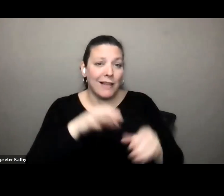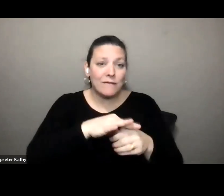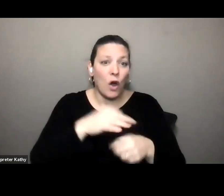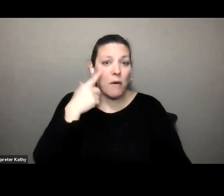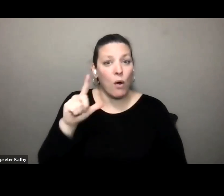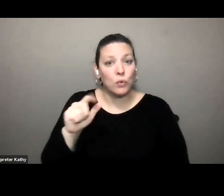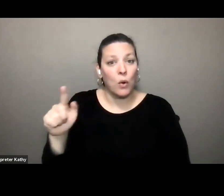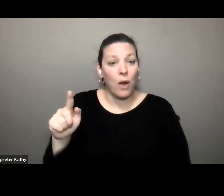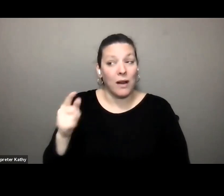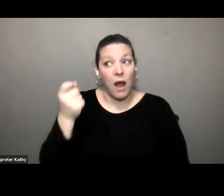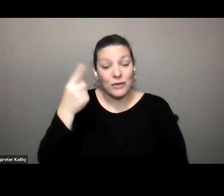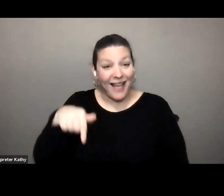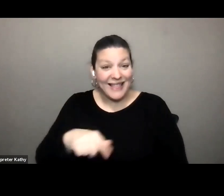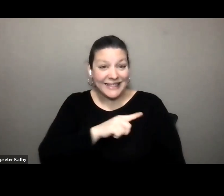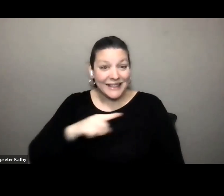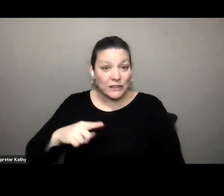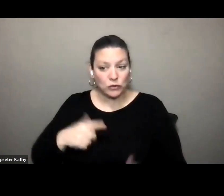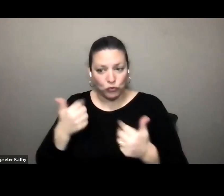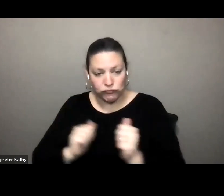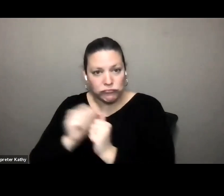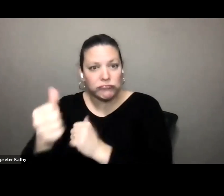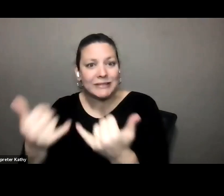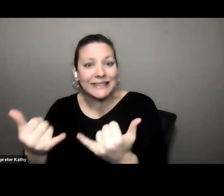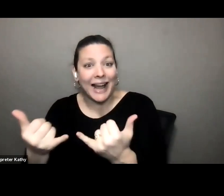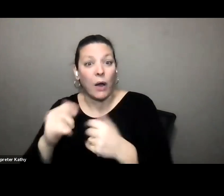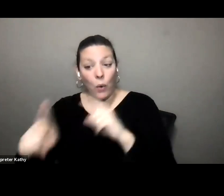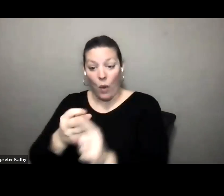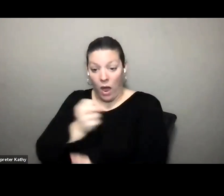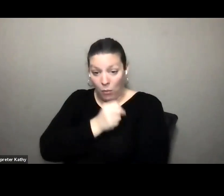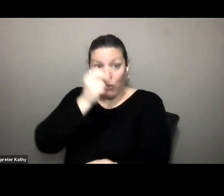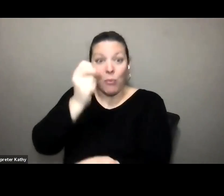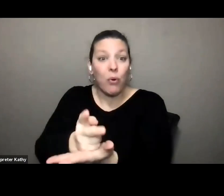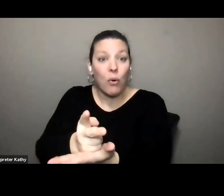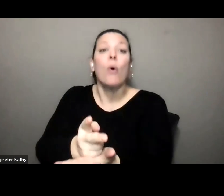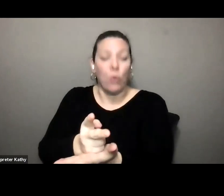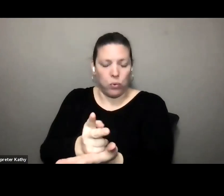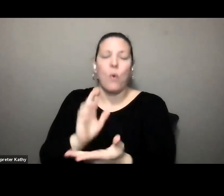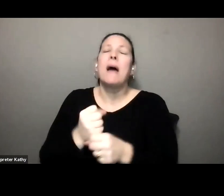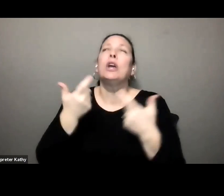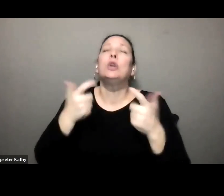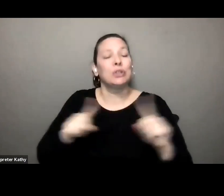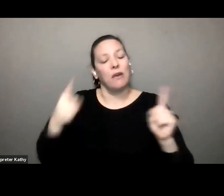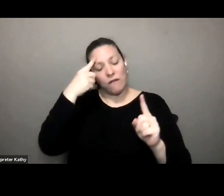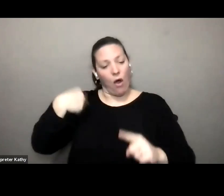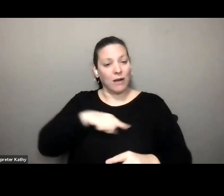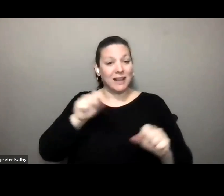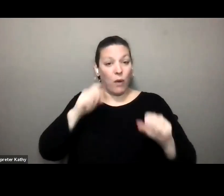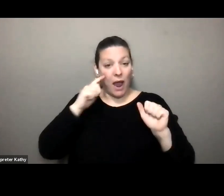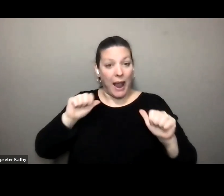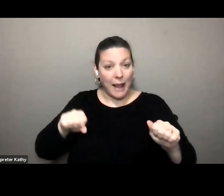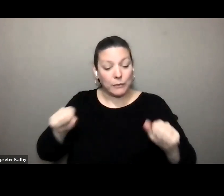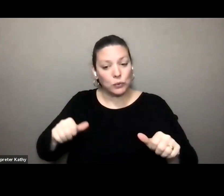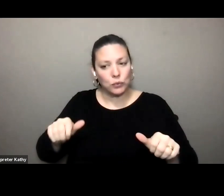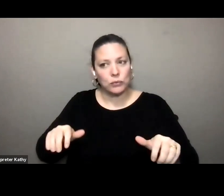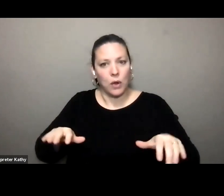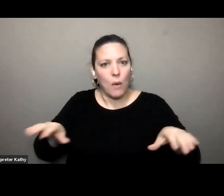legislation is happening right now and when it does get approved is really going to make a big difference for us on whether or not we're able to pursue it um in